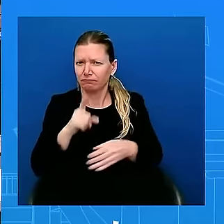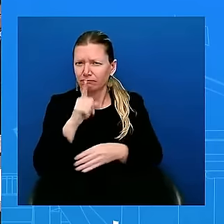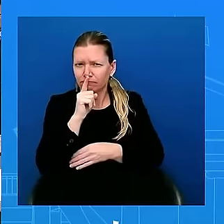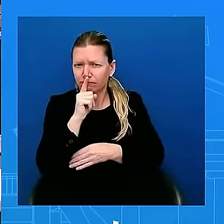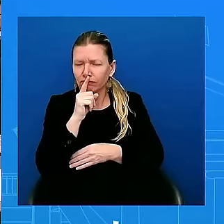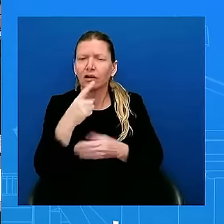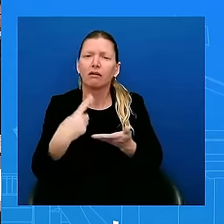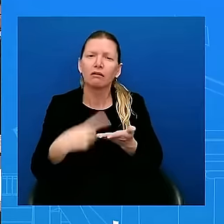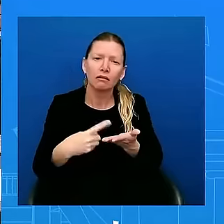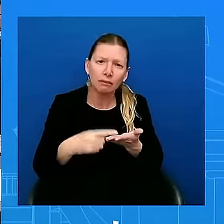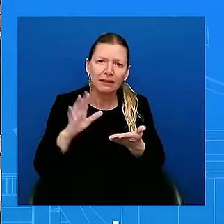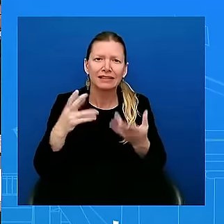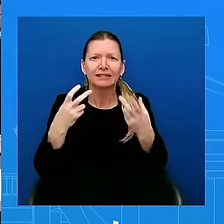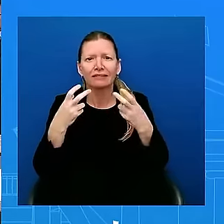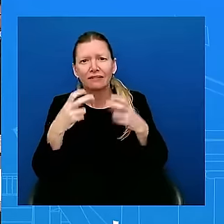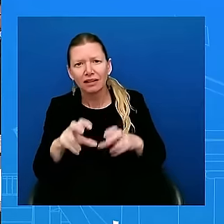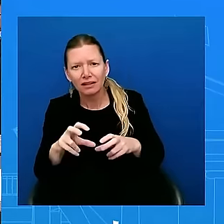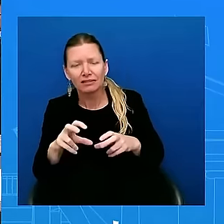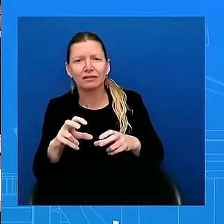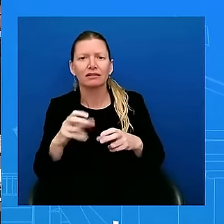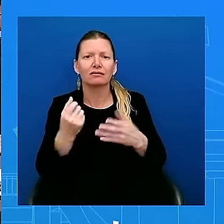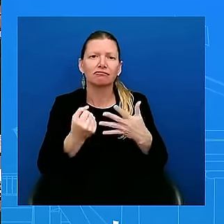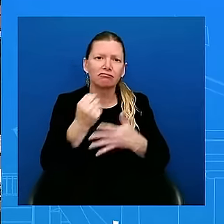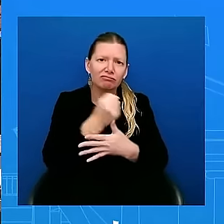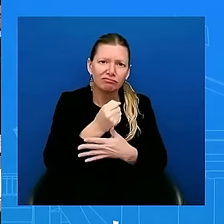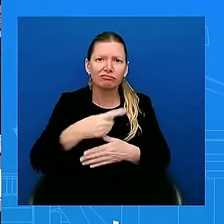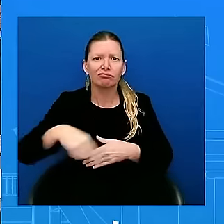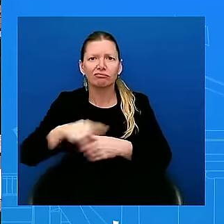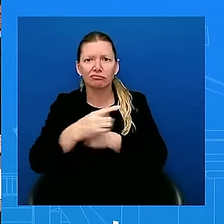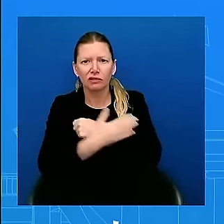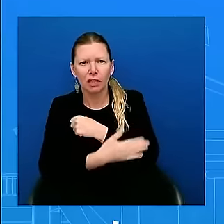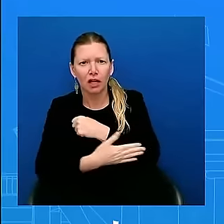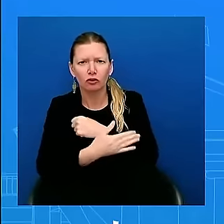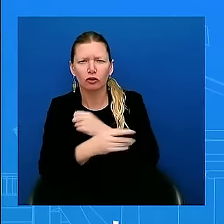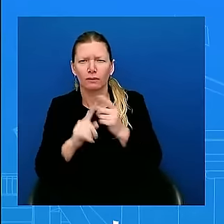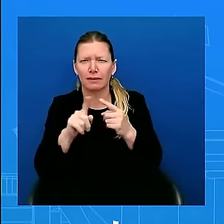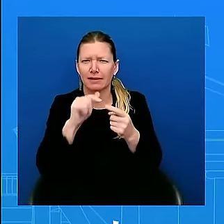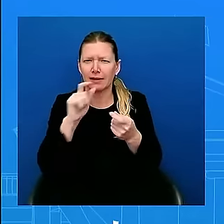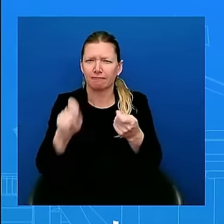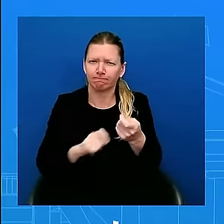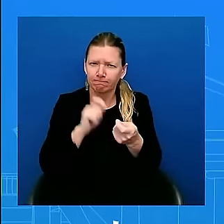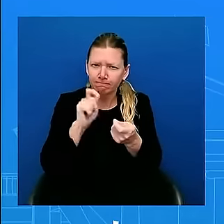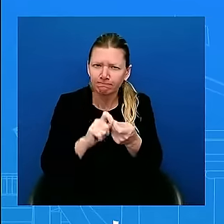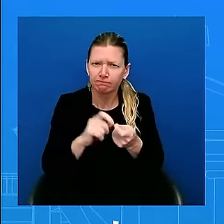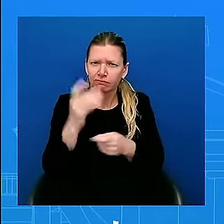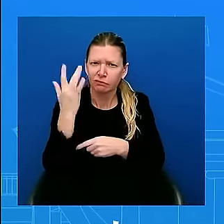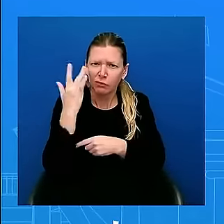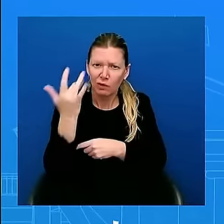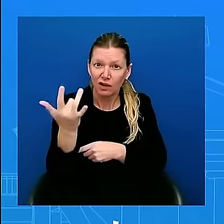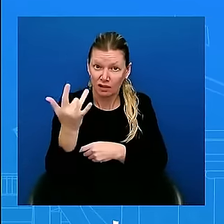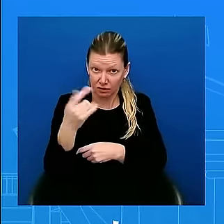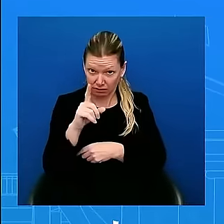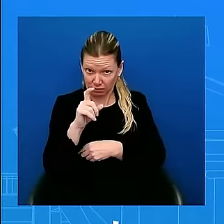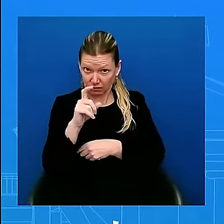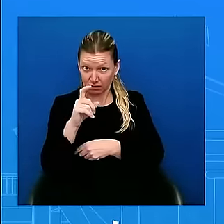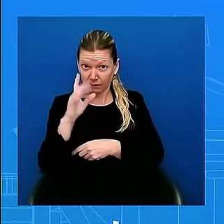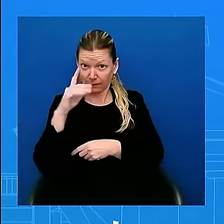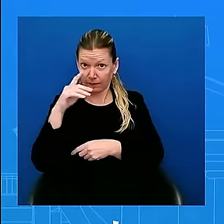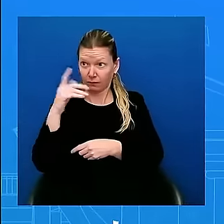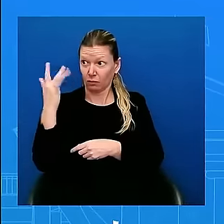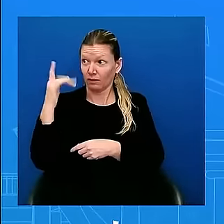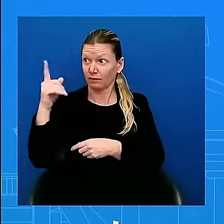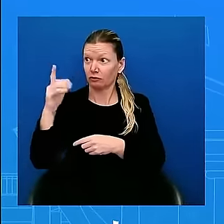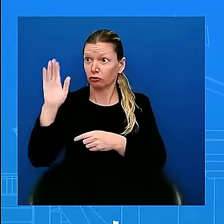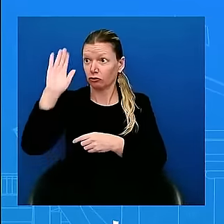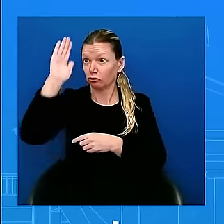why did he believe he was going to lose to Donald Trump? Look, I think that the President actually answered this question. He I think,